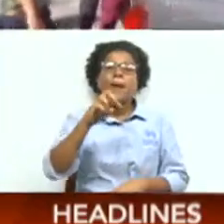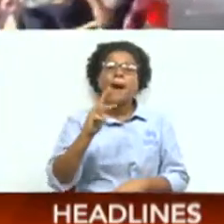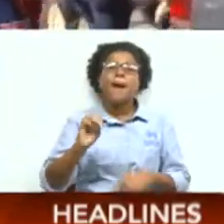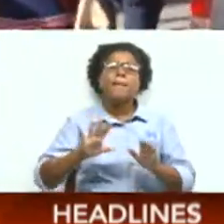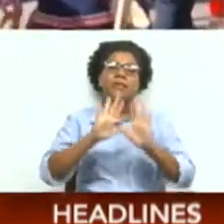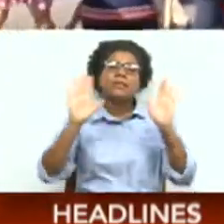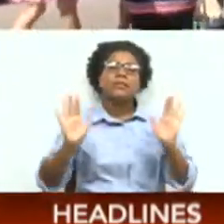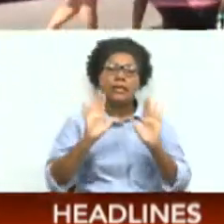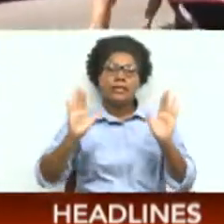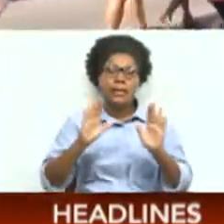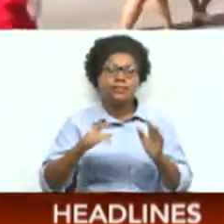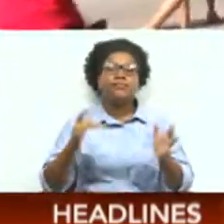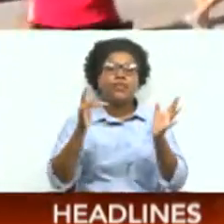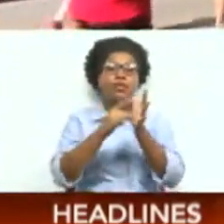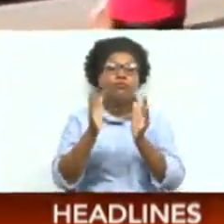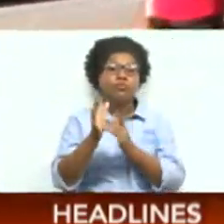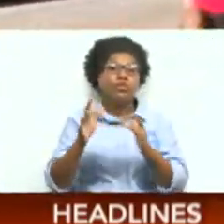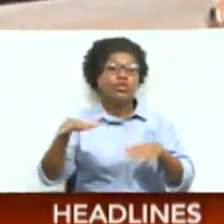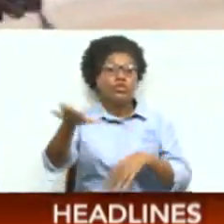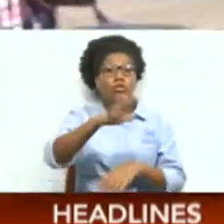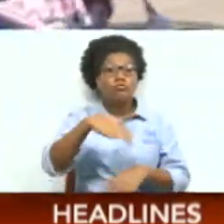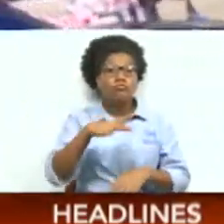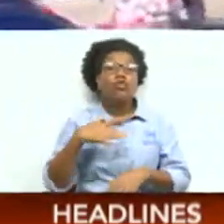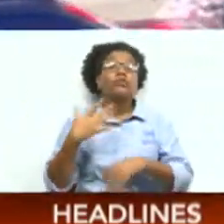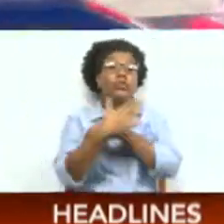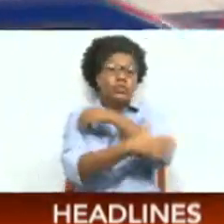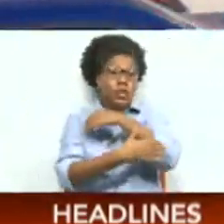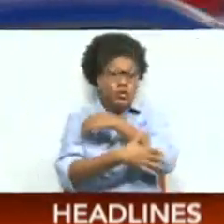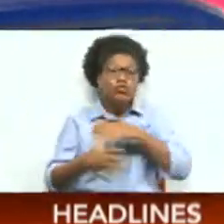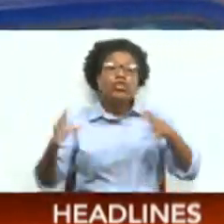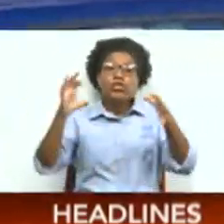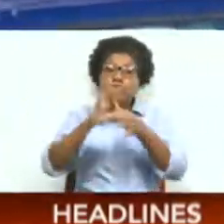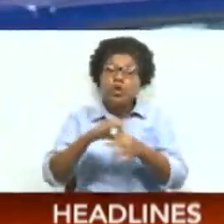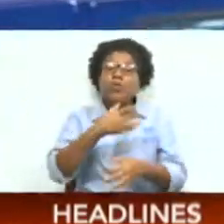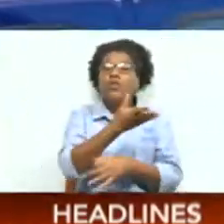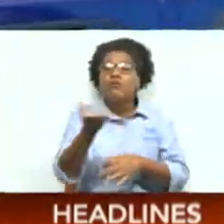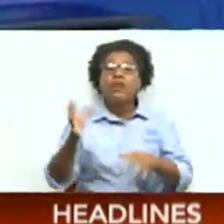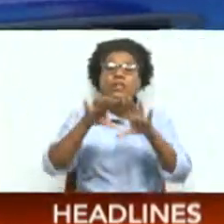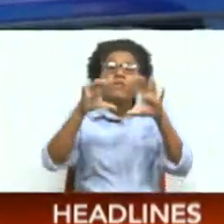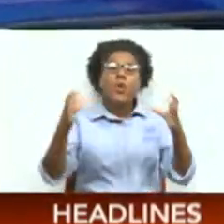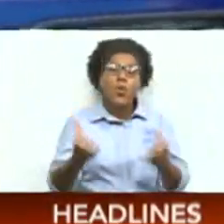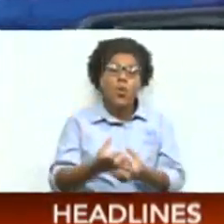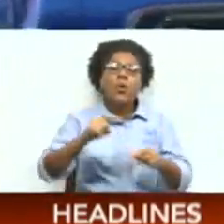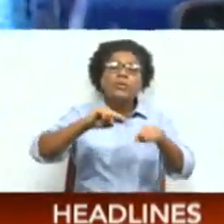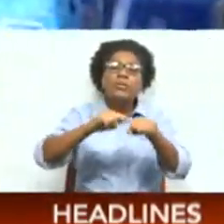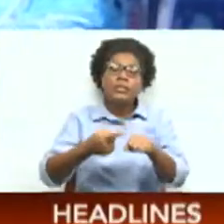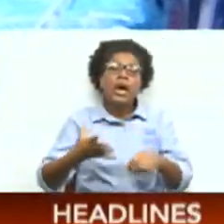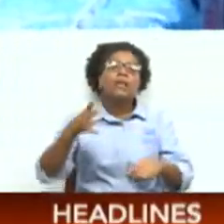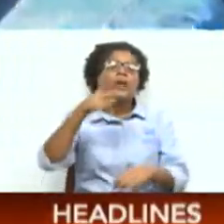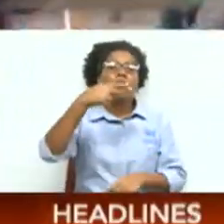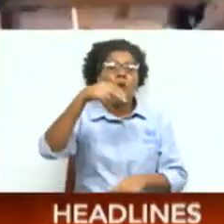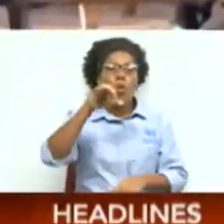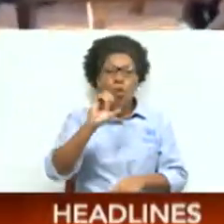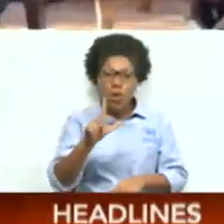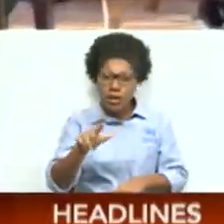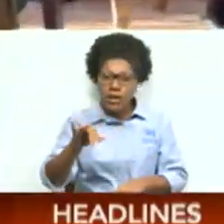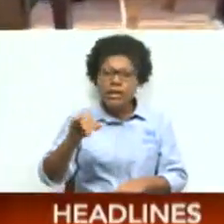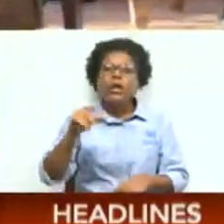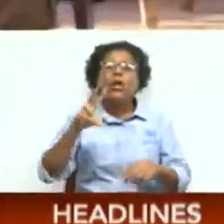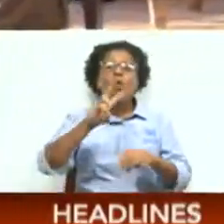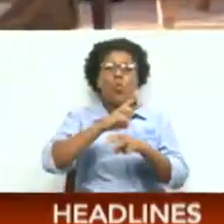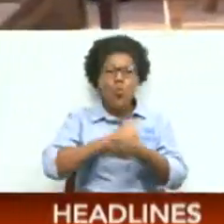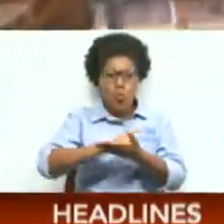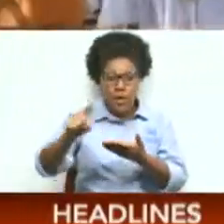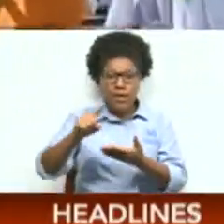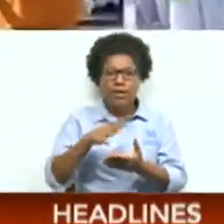Christians across the country joined with the rest of the world to mark the start of Holy Week. From the cathedrals of the north to the humble churches